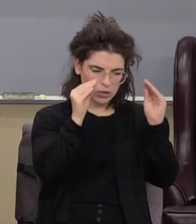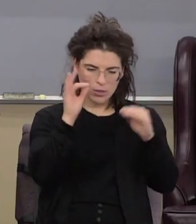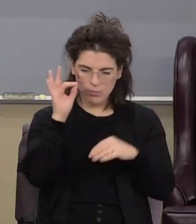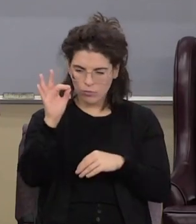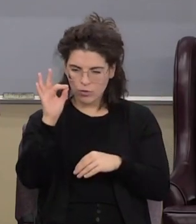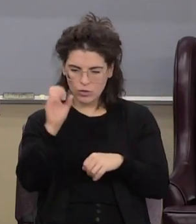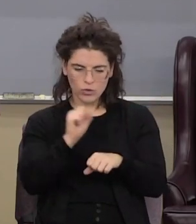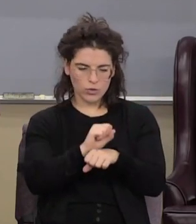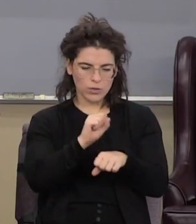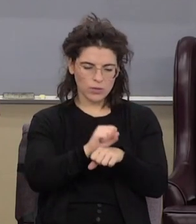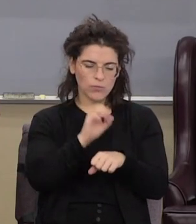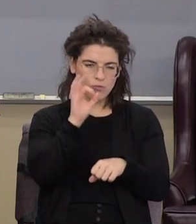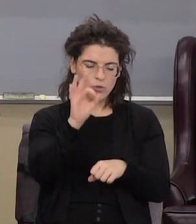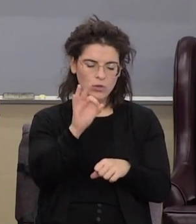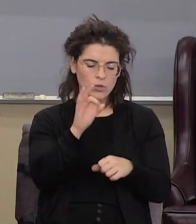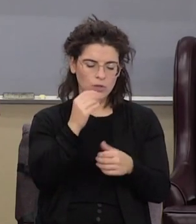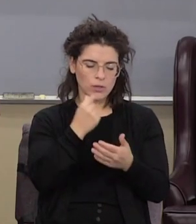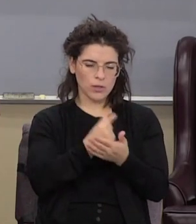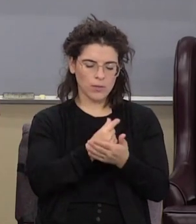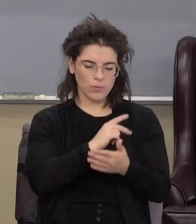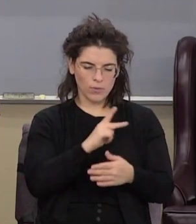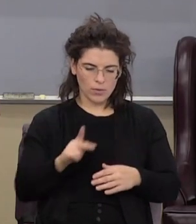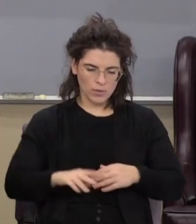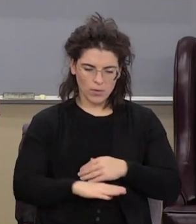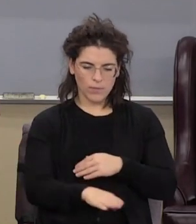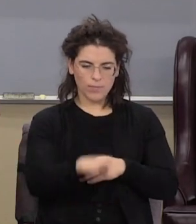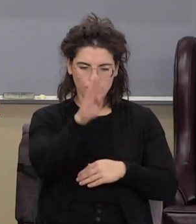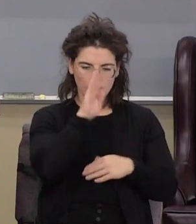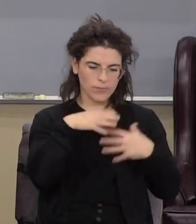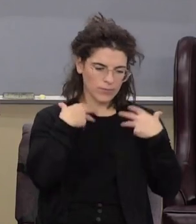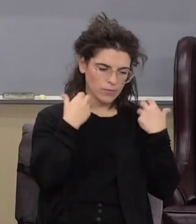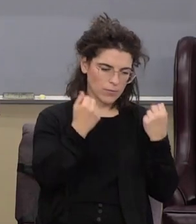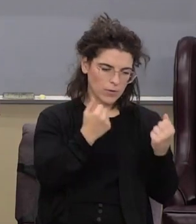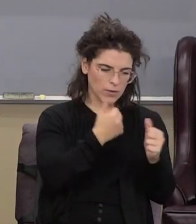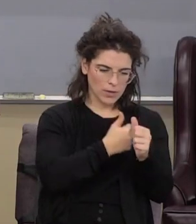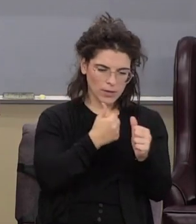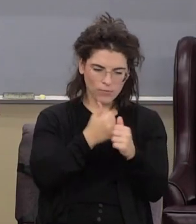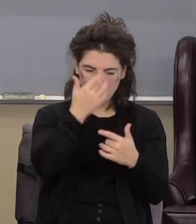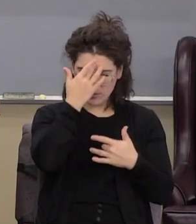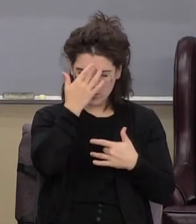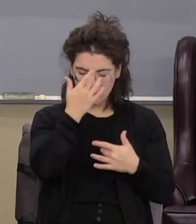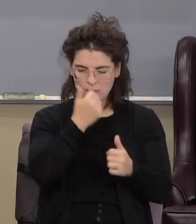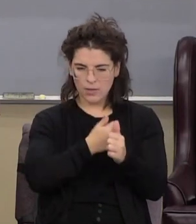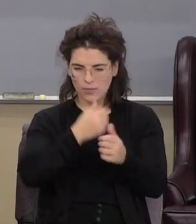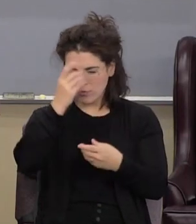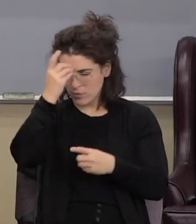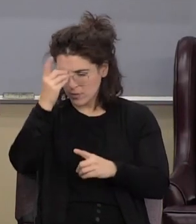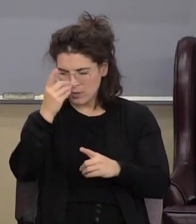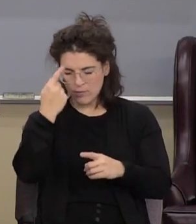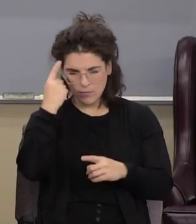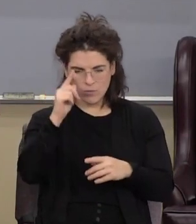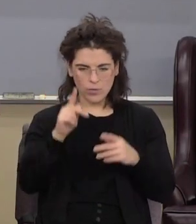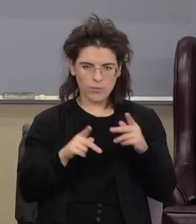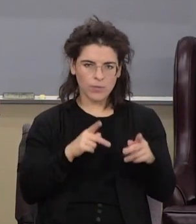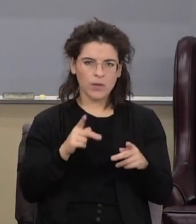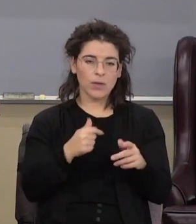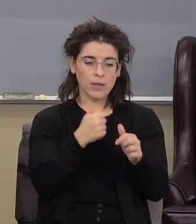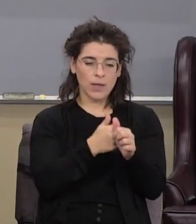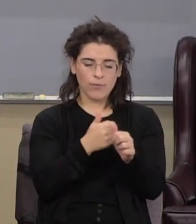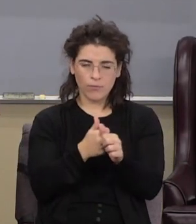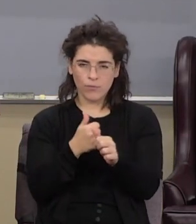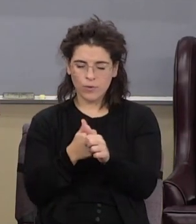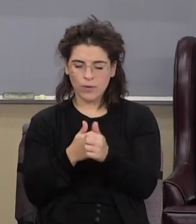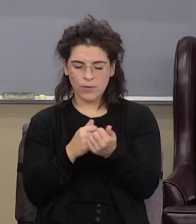kingdom of God and healing every sickness and every disease among the people by the word when it says every